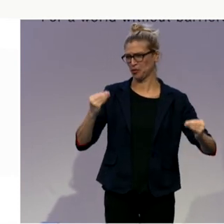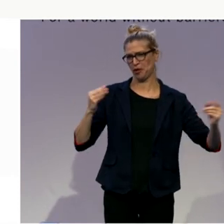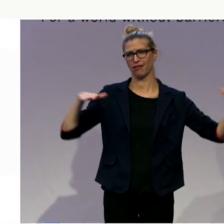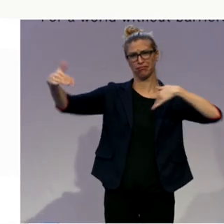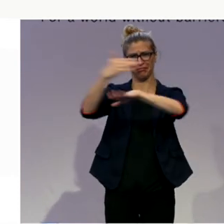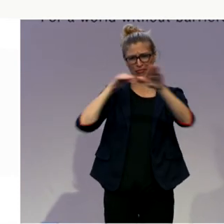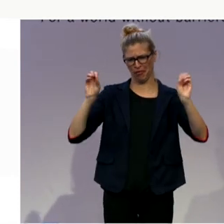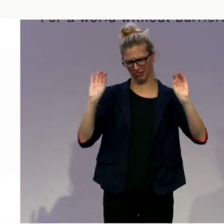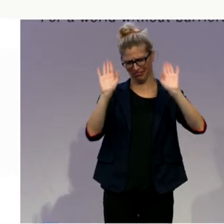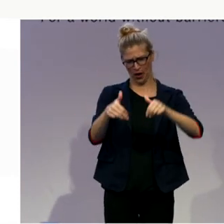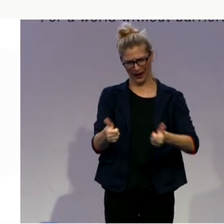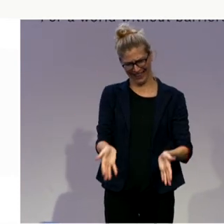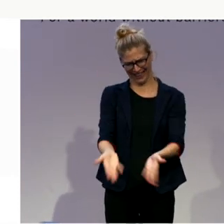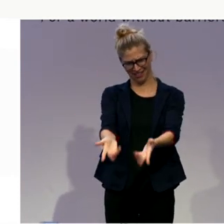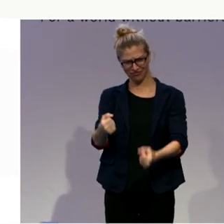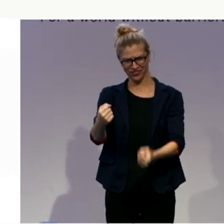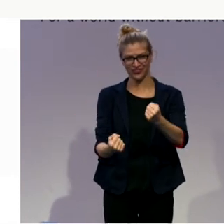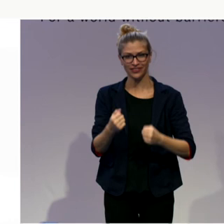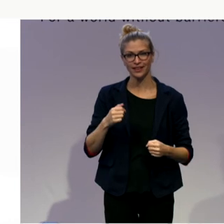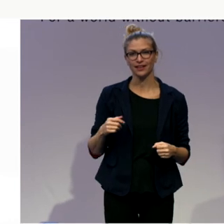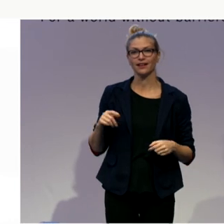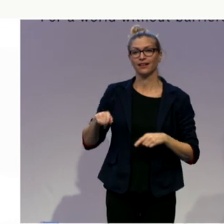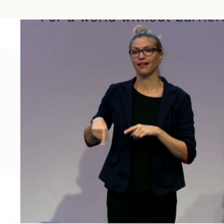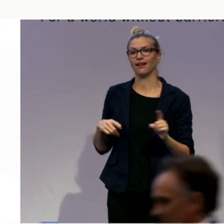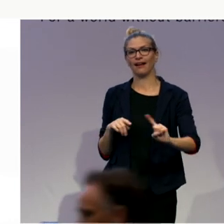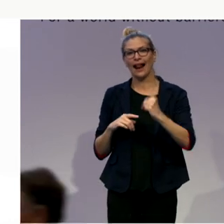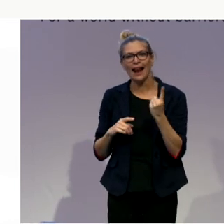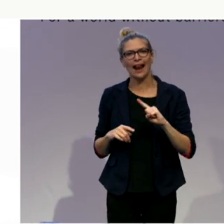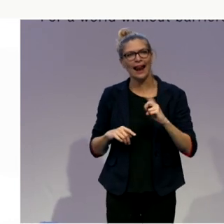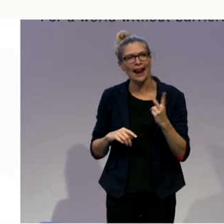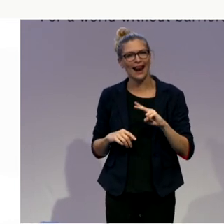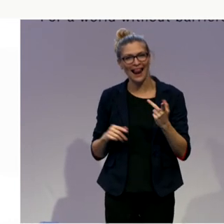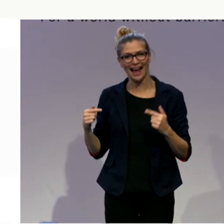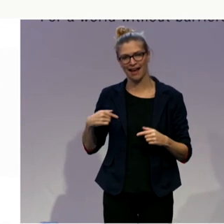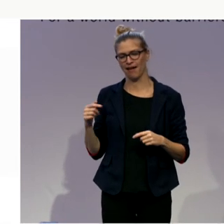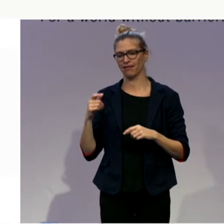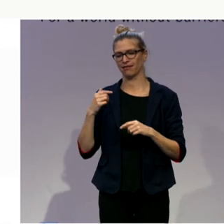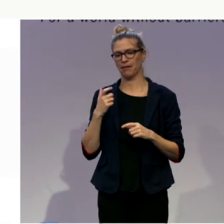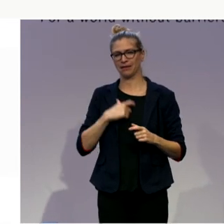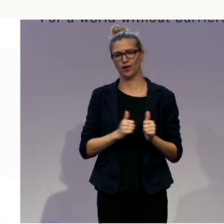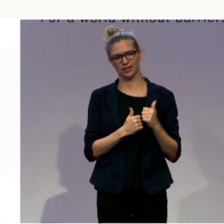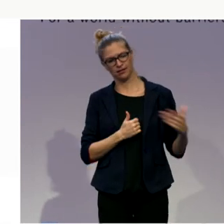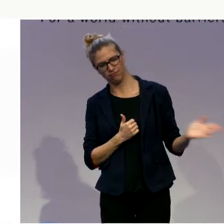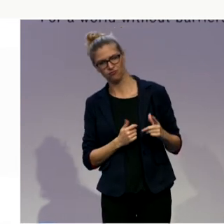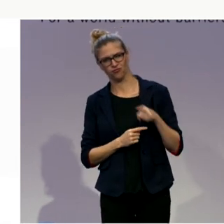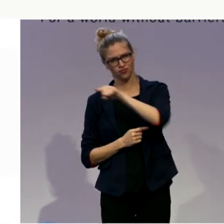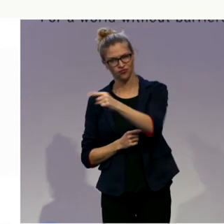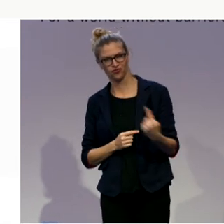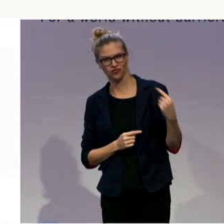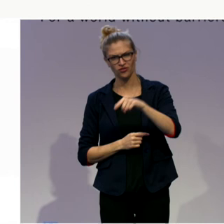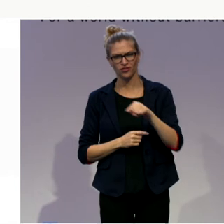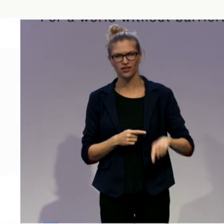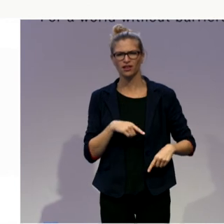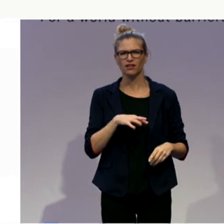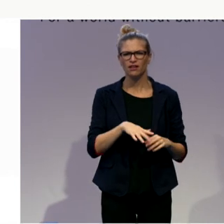out even after the fifth time I met them over there and I invited them again to go over there that is not the situation they want to go in.